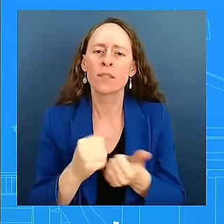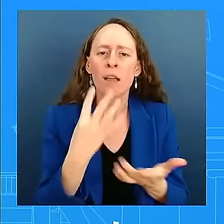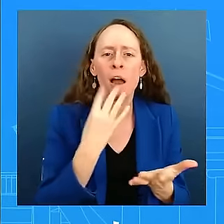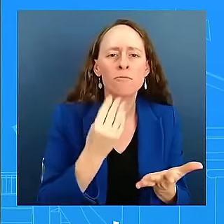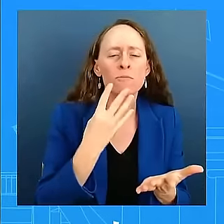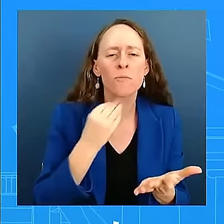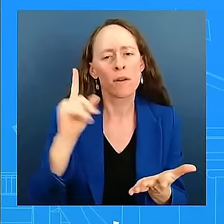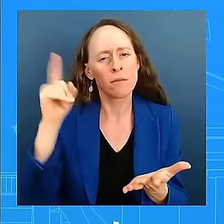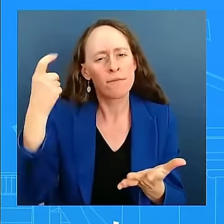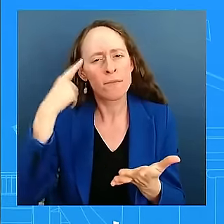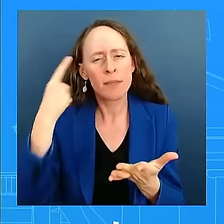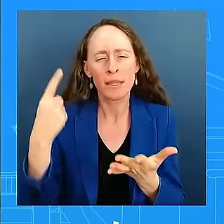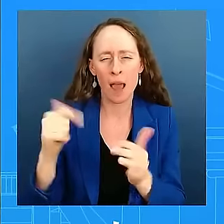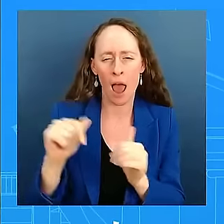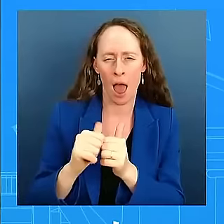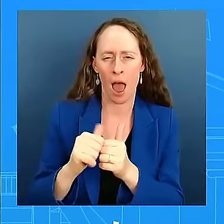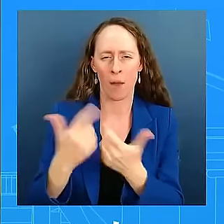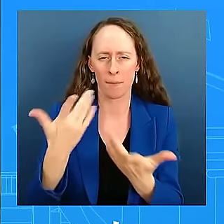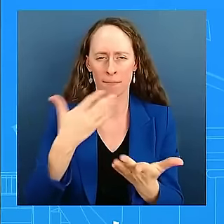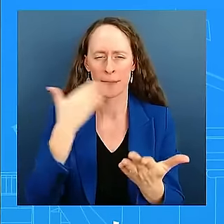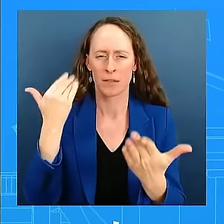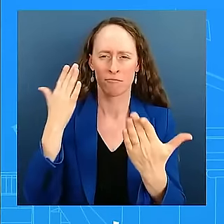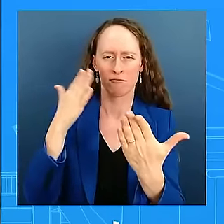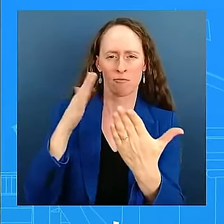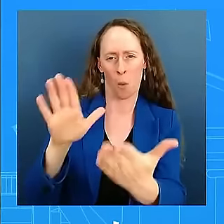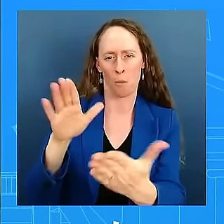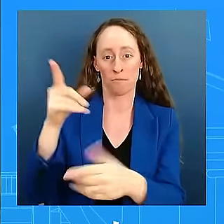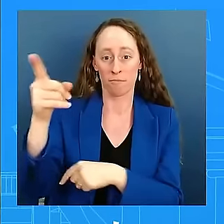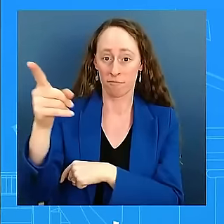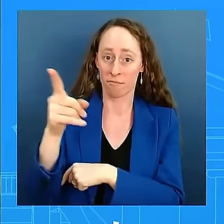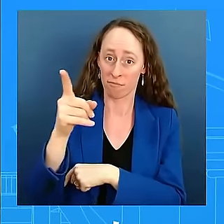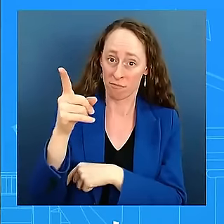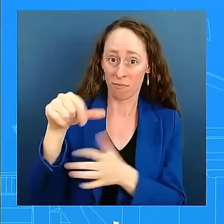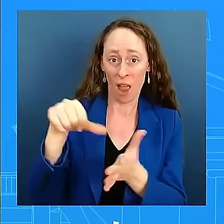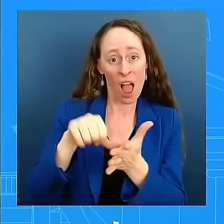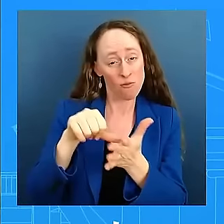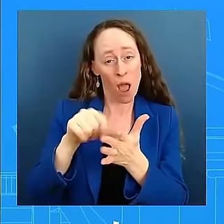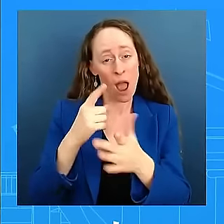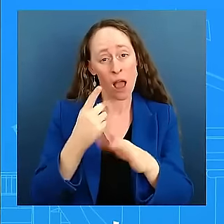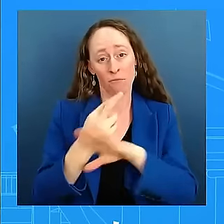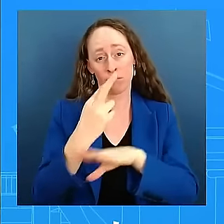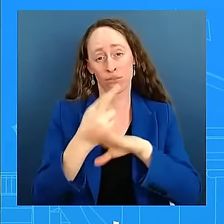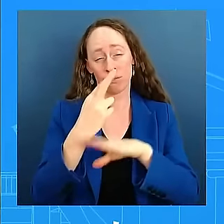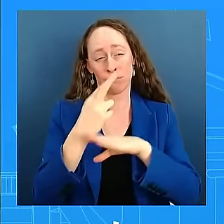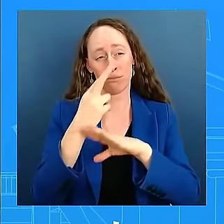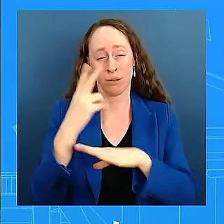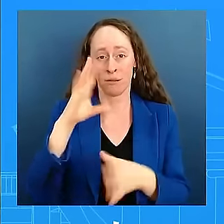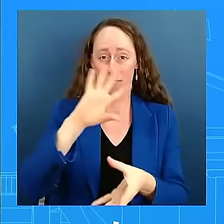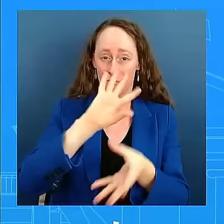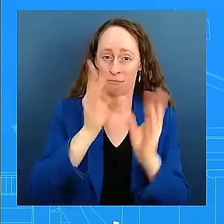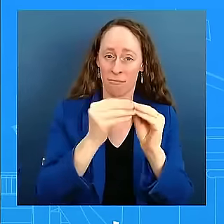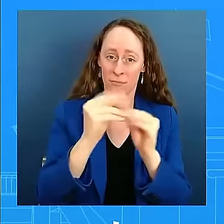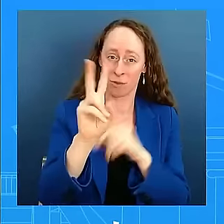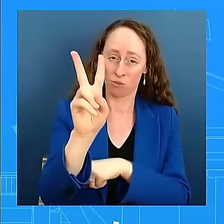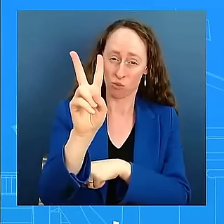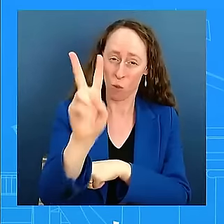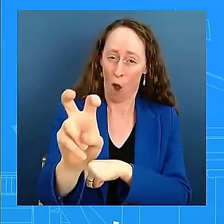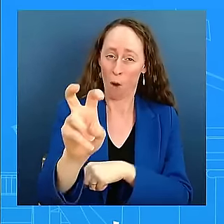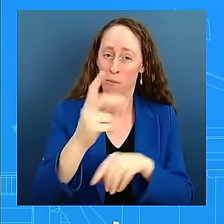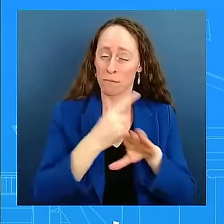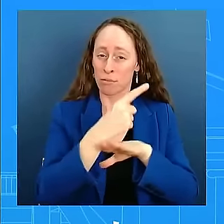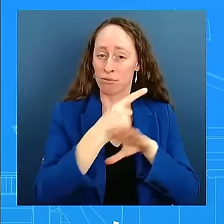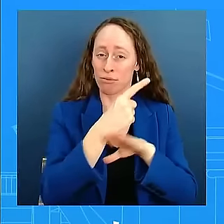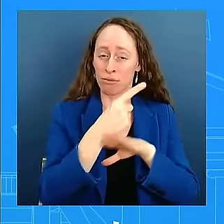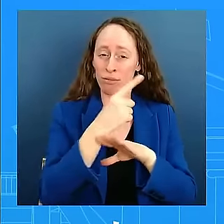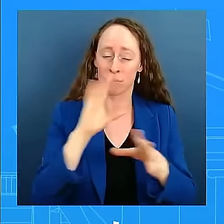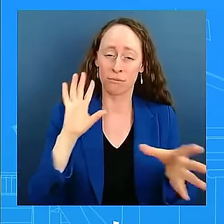to Iran's attack, almost 200 missiles, right, that went flying into Israel that we were able to – obviously at the